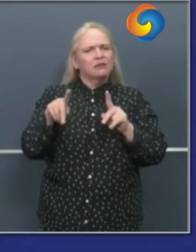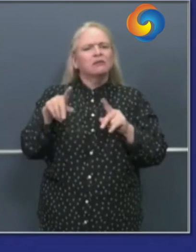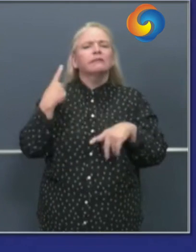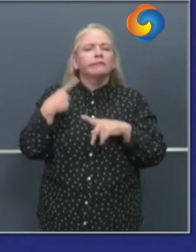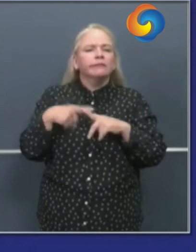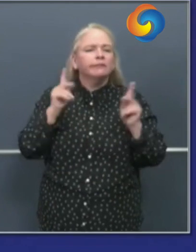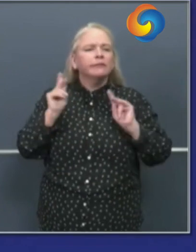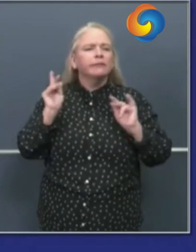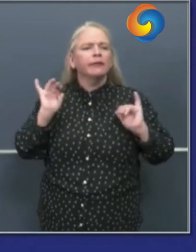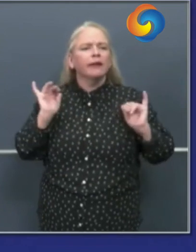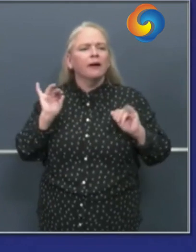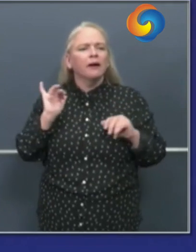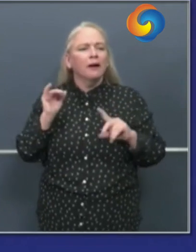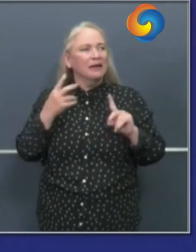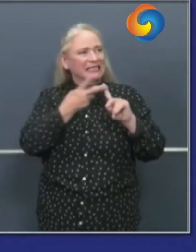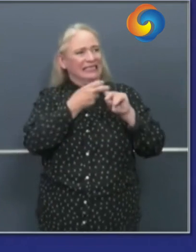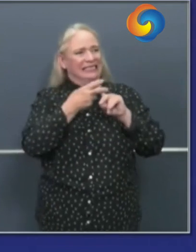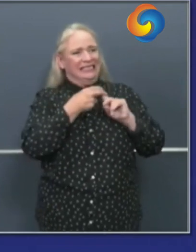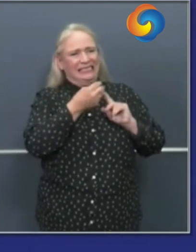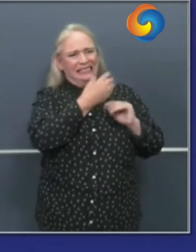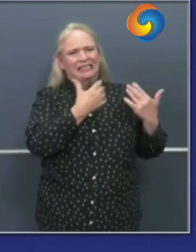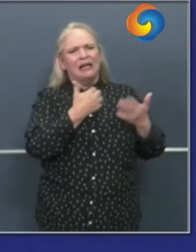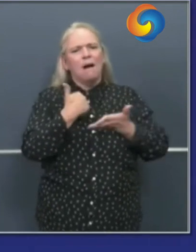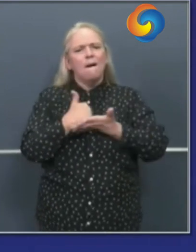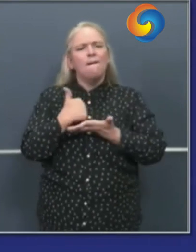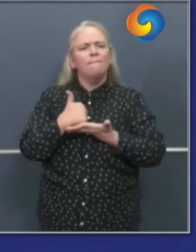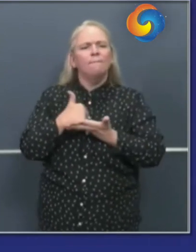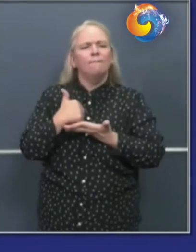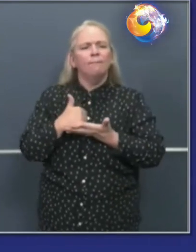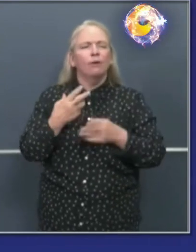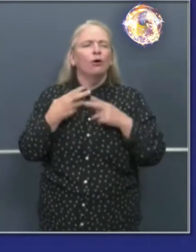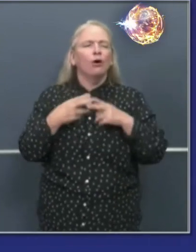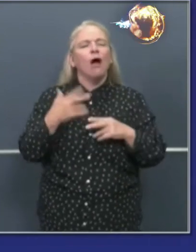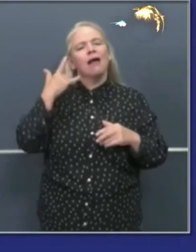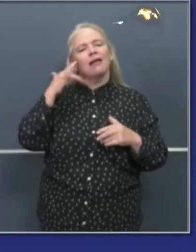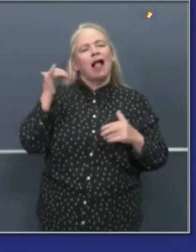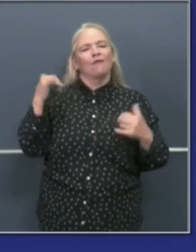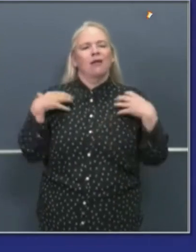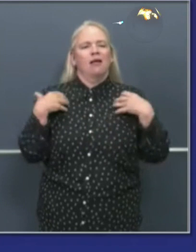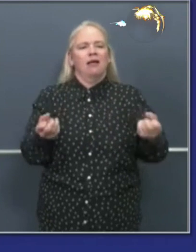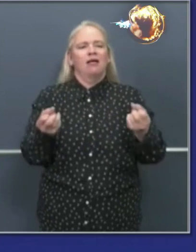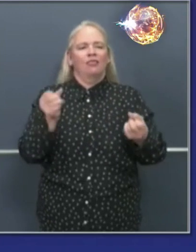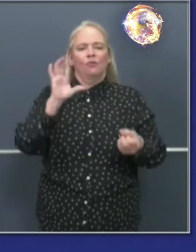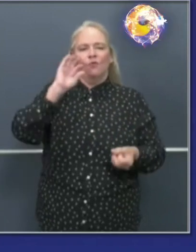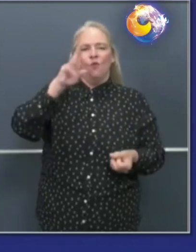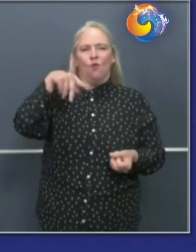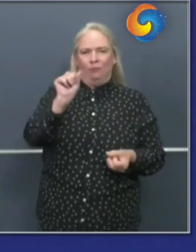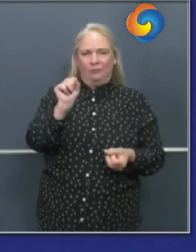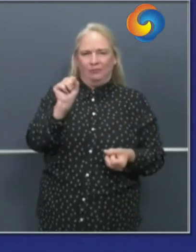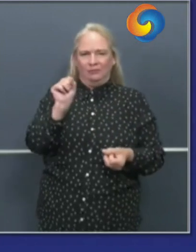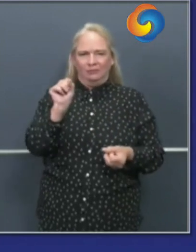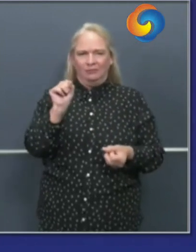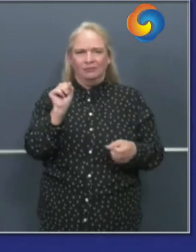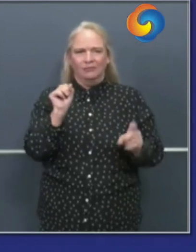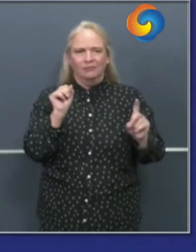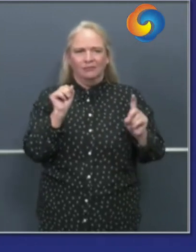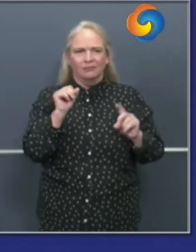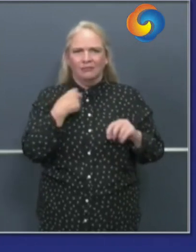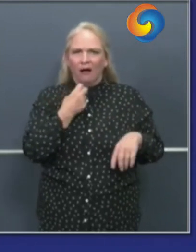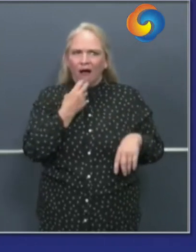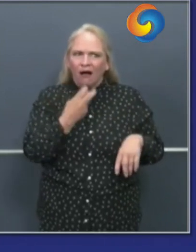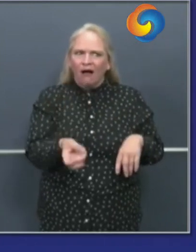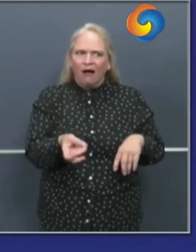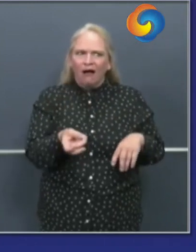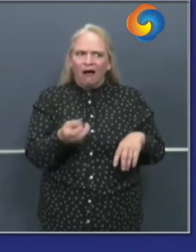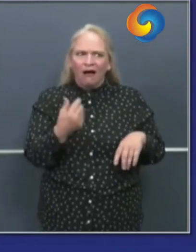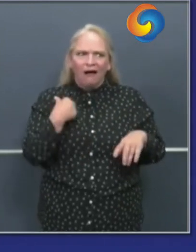represents people we started something called california health corps it exceeded all expectations we quite literally